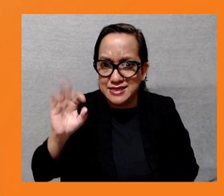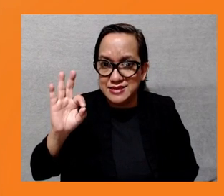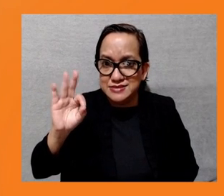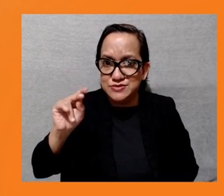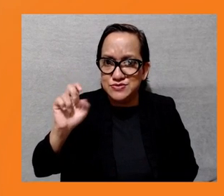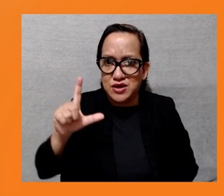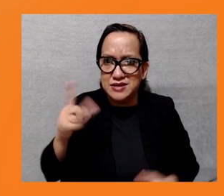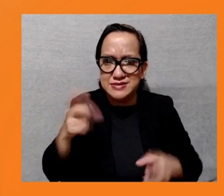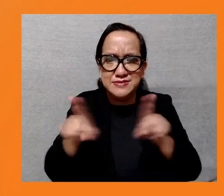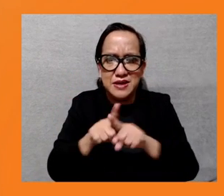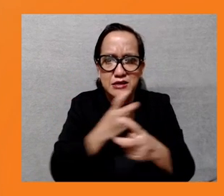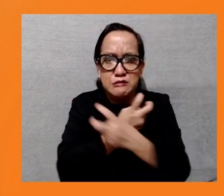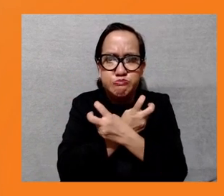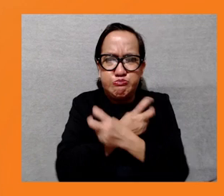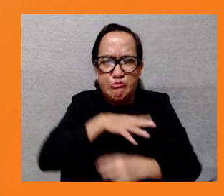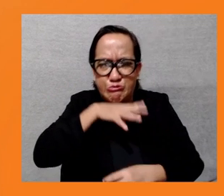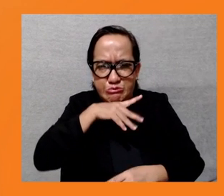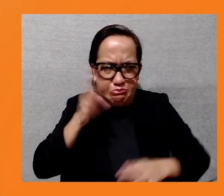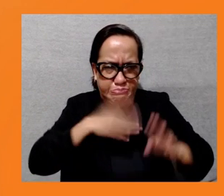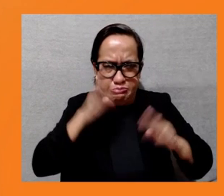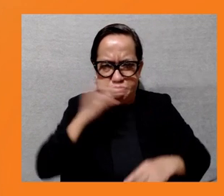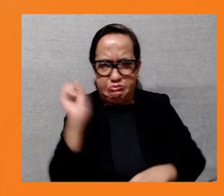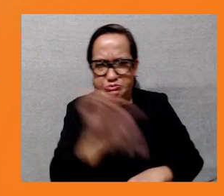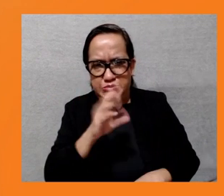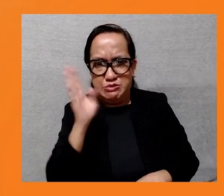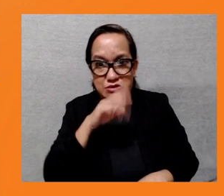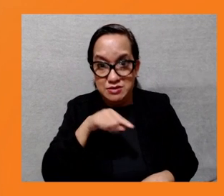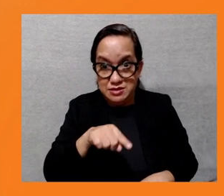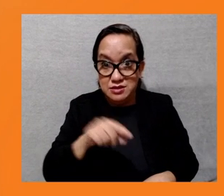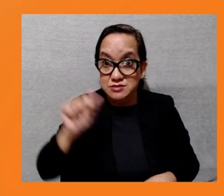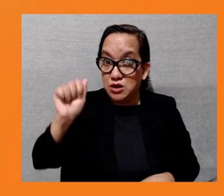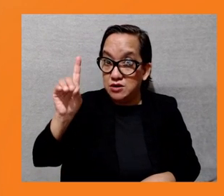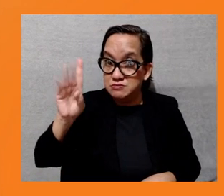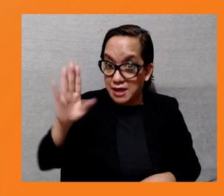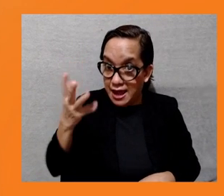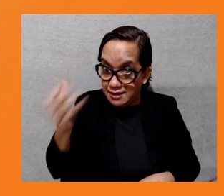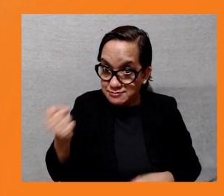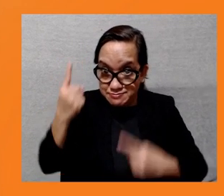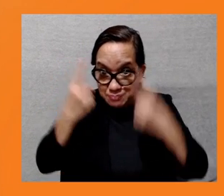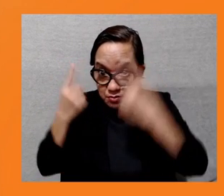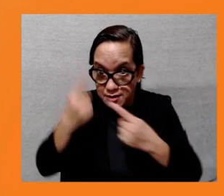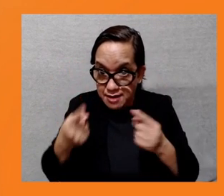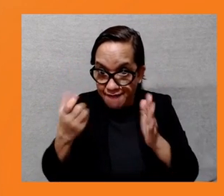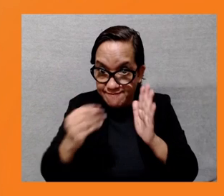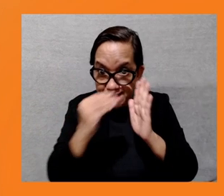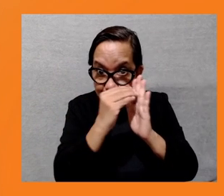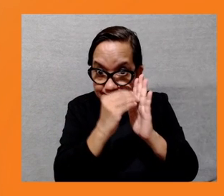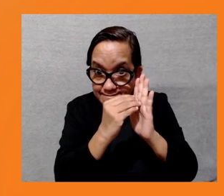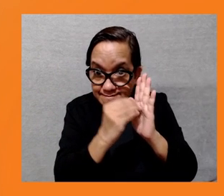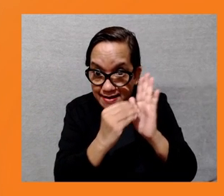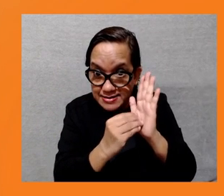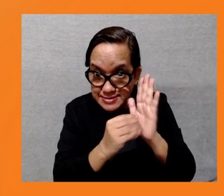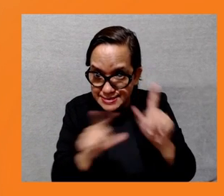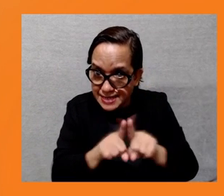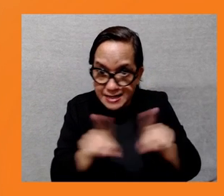incineration, is ADB considering putting them on the exclusion list as it has been done in the Inter-American Development